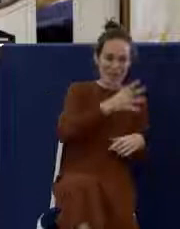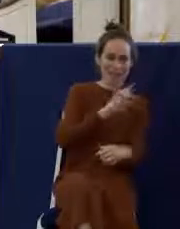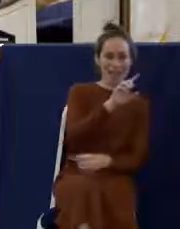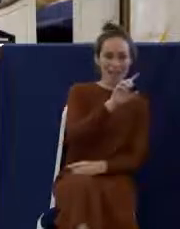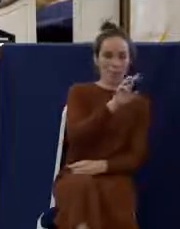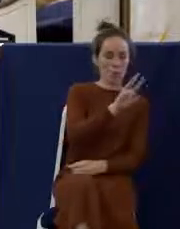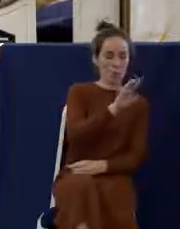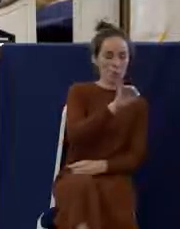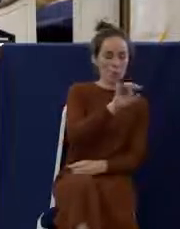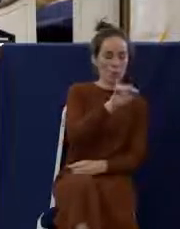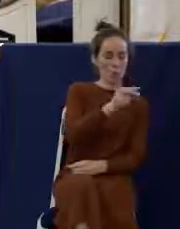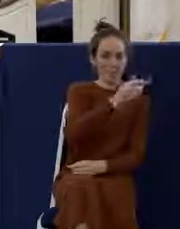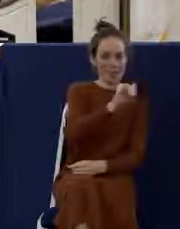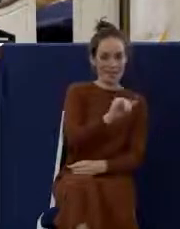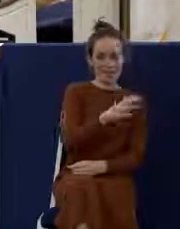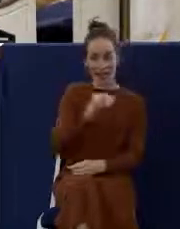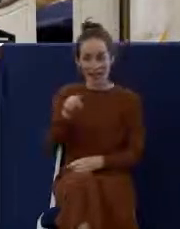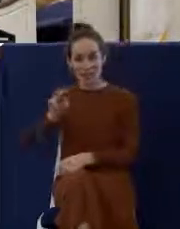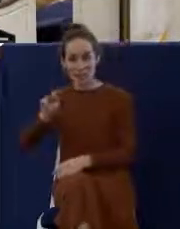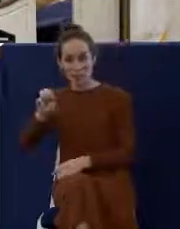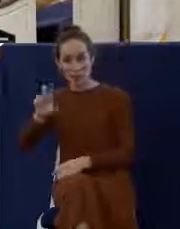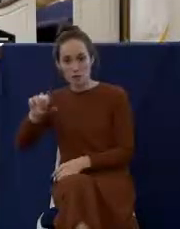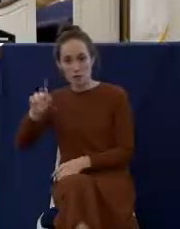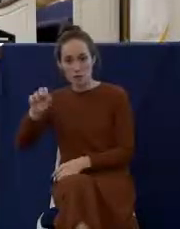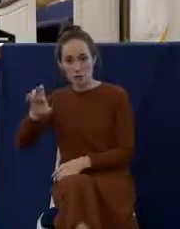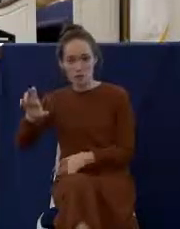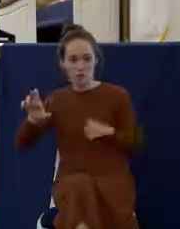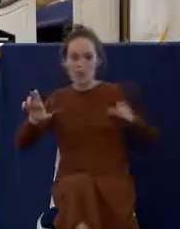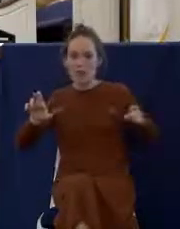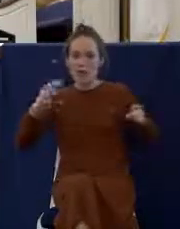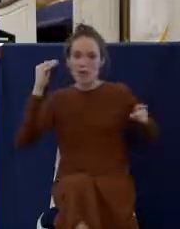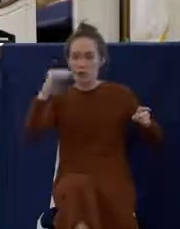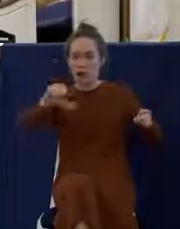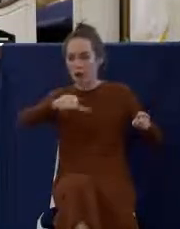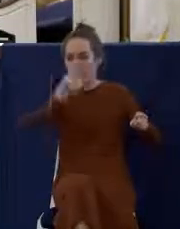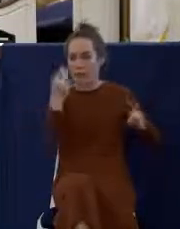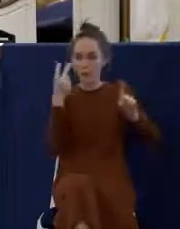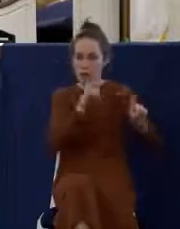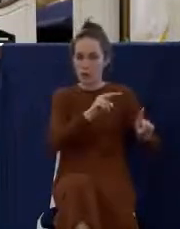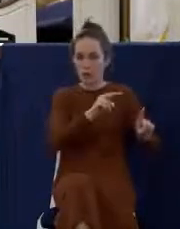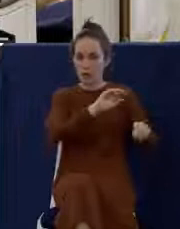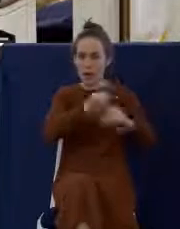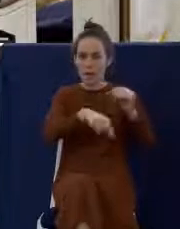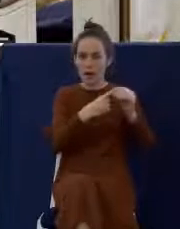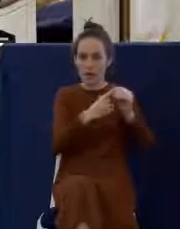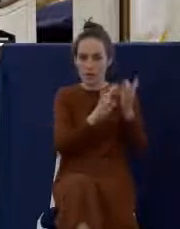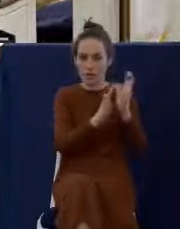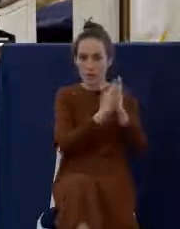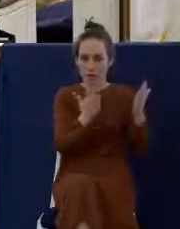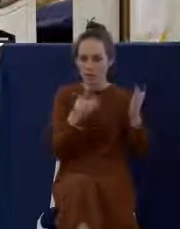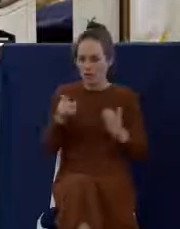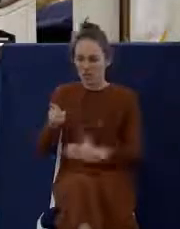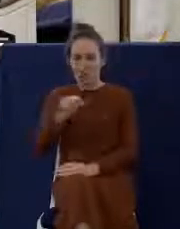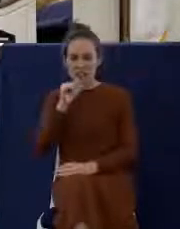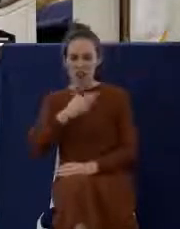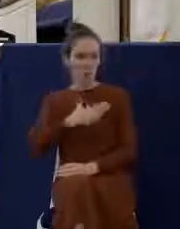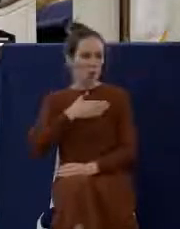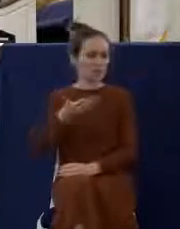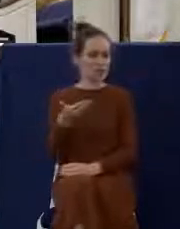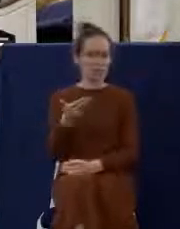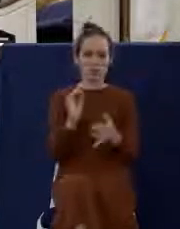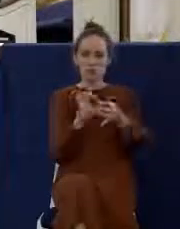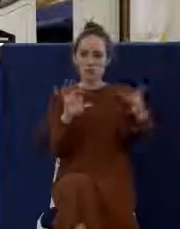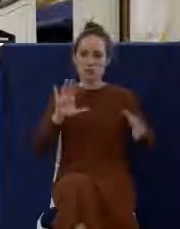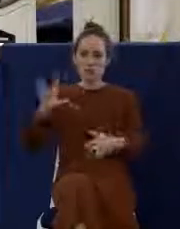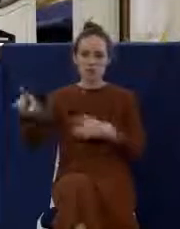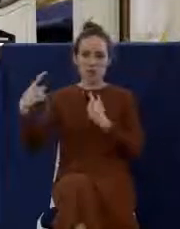taught the memorial view, and Luther didn't want to give up the fact that Christ was somehow present in the elements. And when they asked him to explain that,